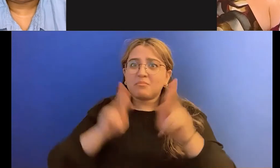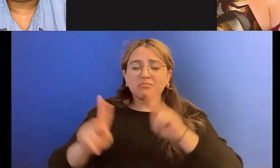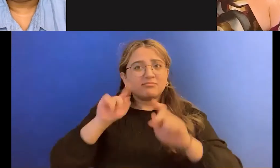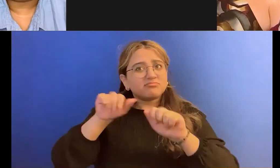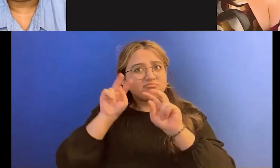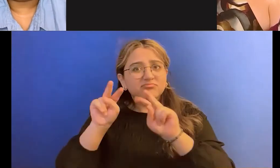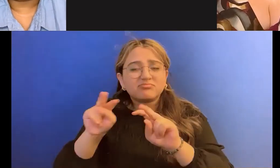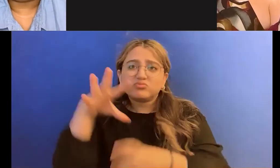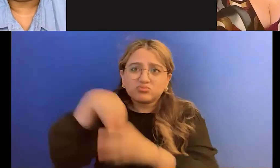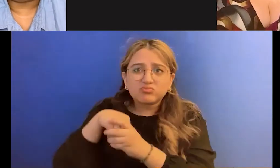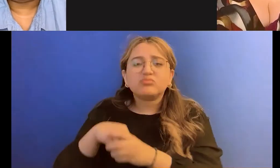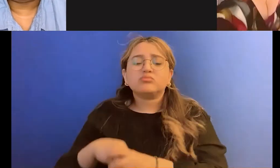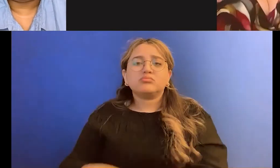too.